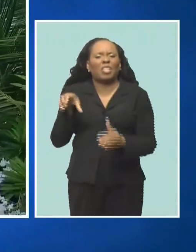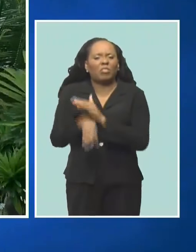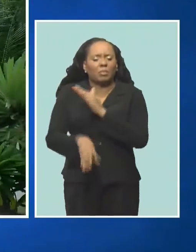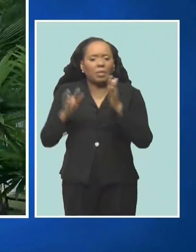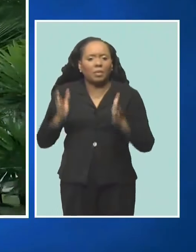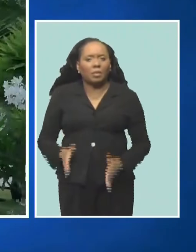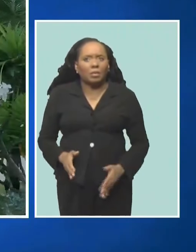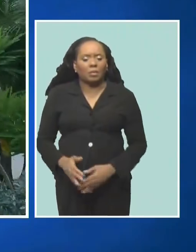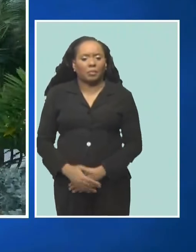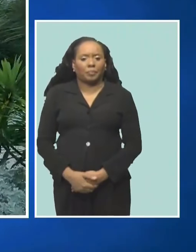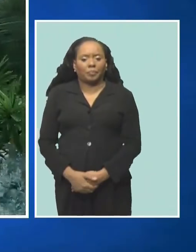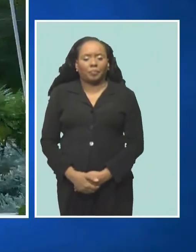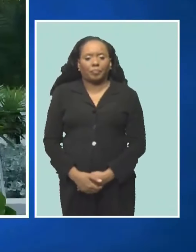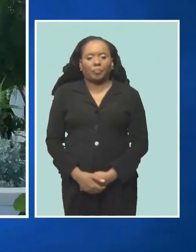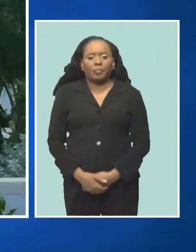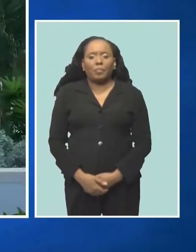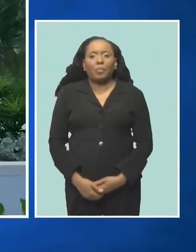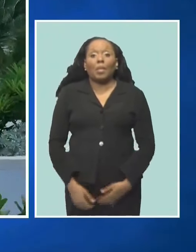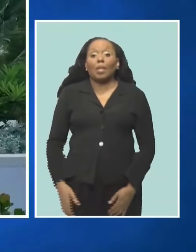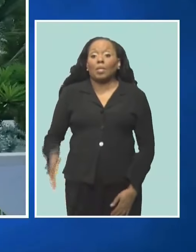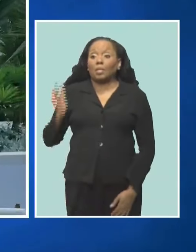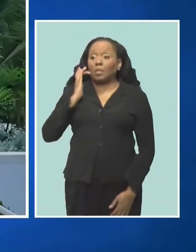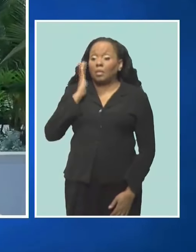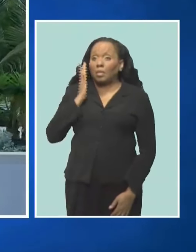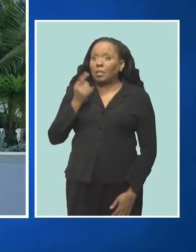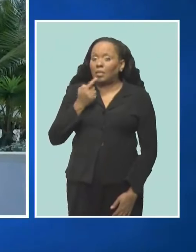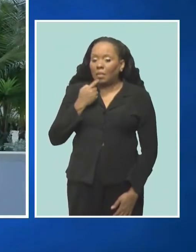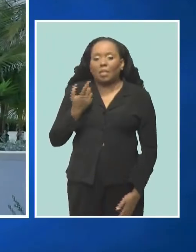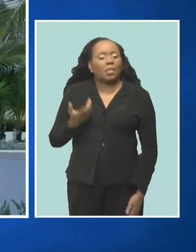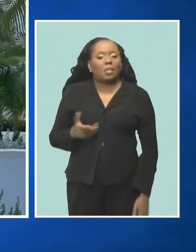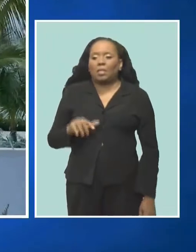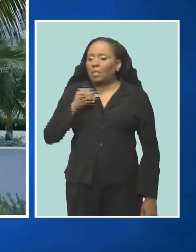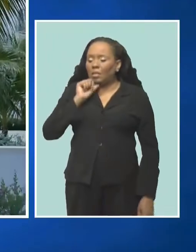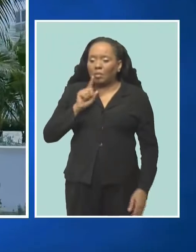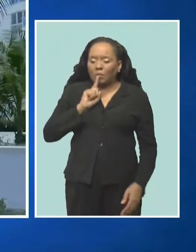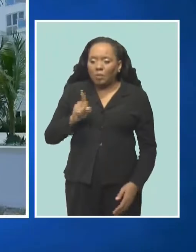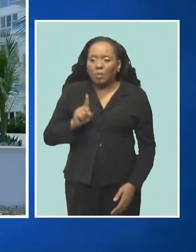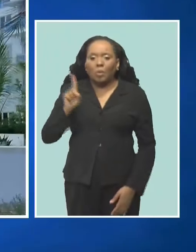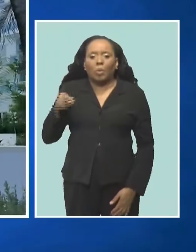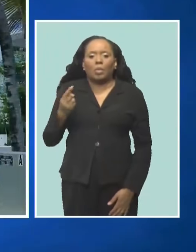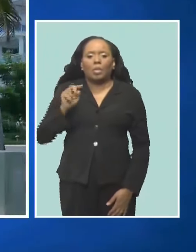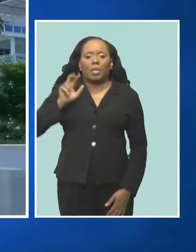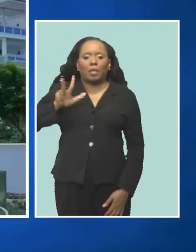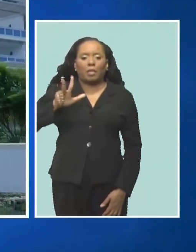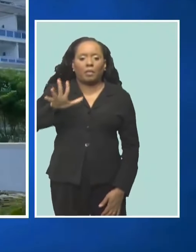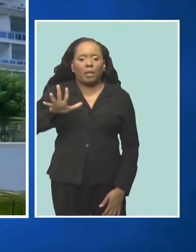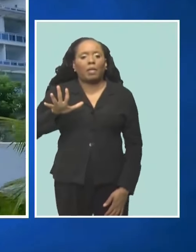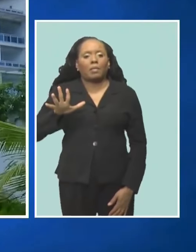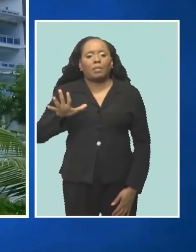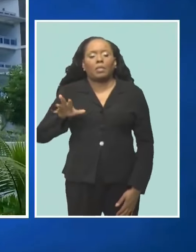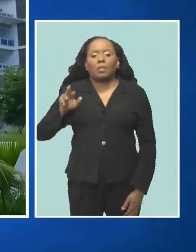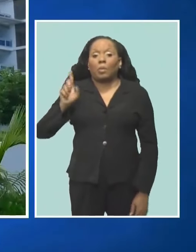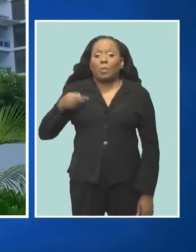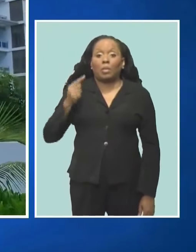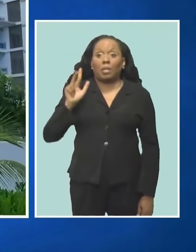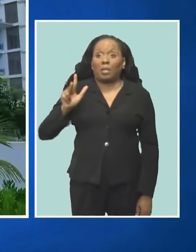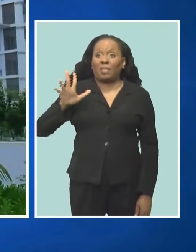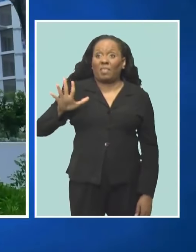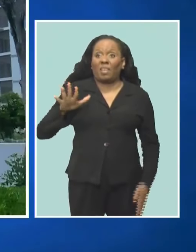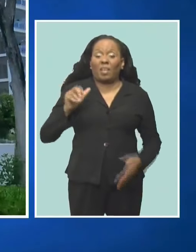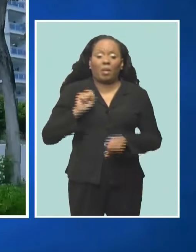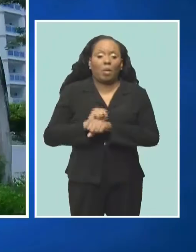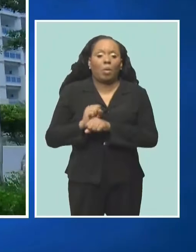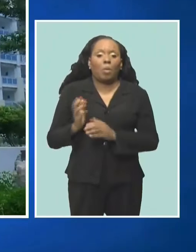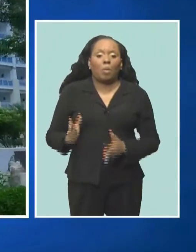further development, the resort is denying the scale of terminations, noting only 35 of the more than 400 employees